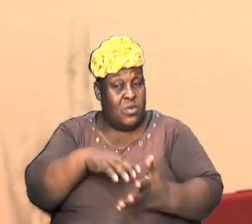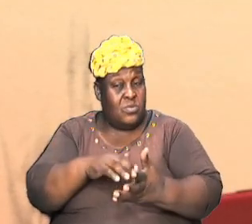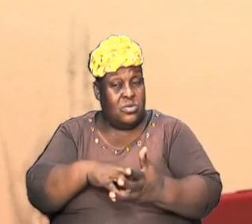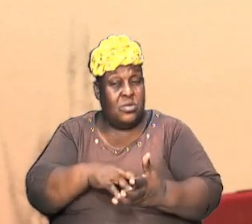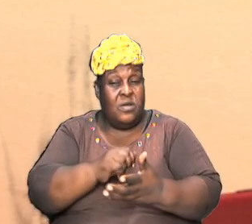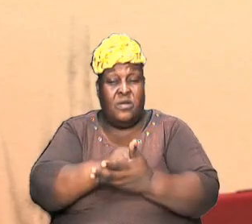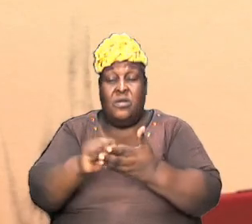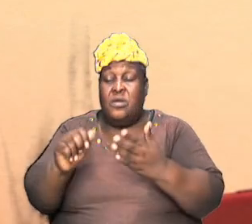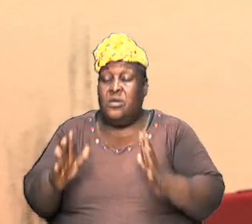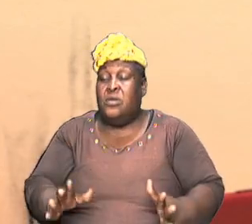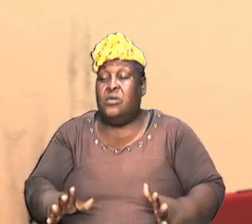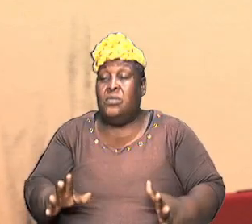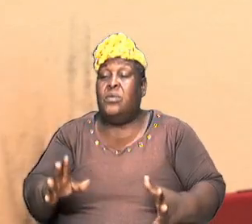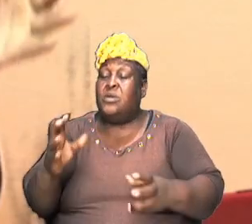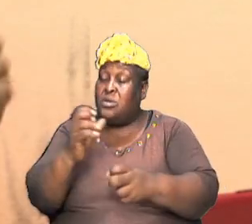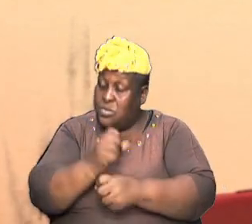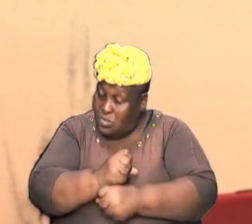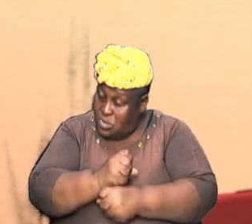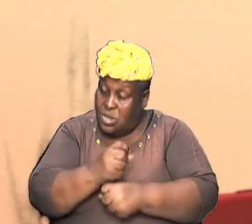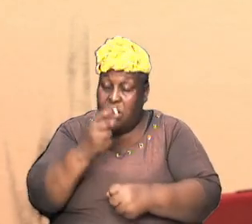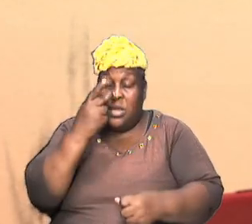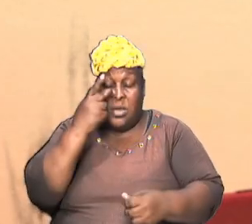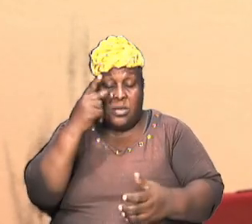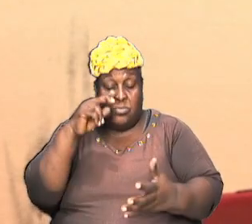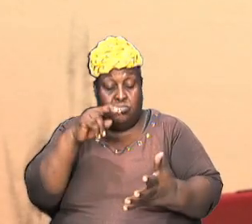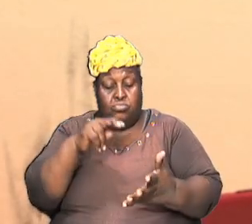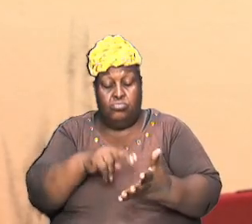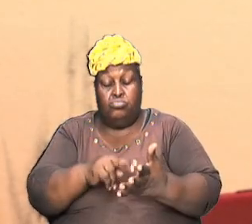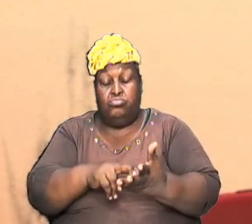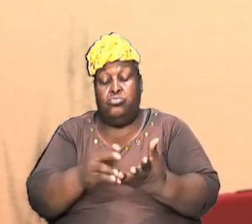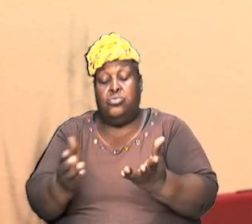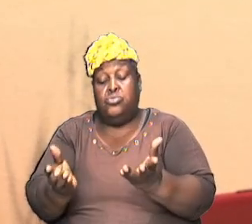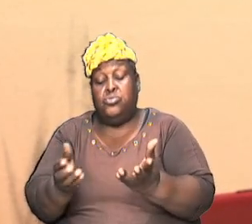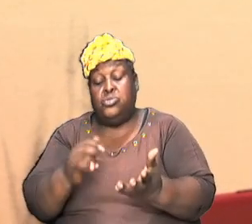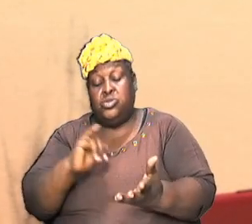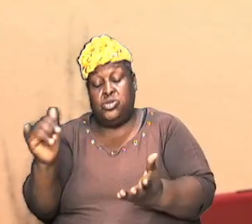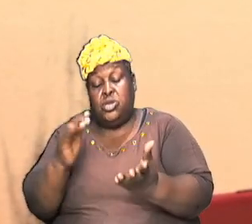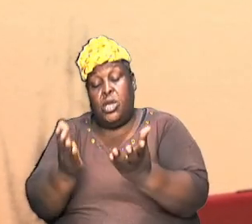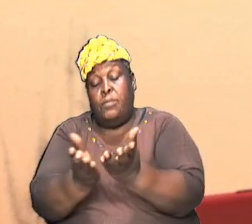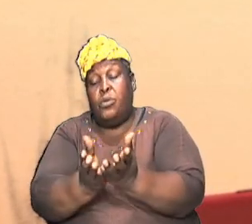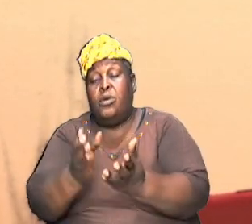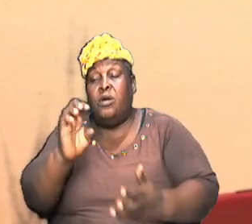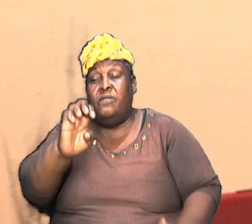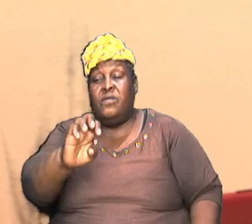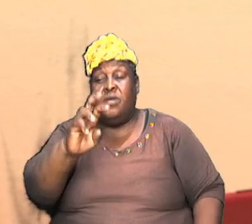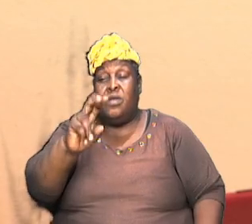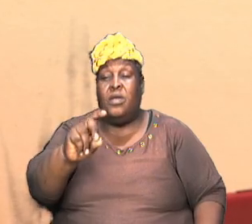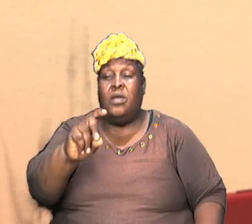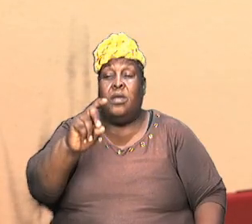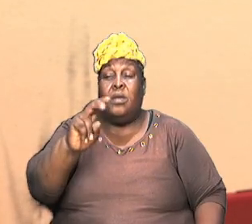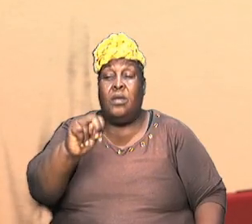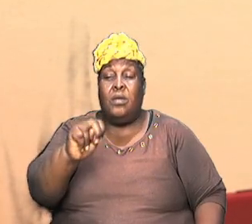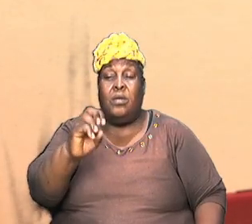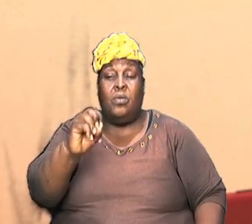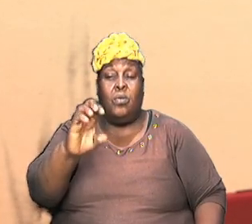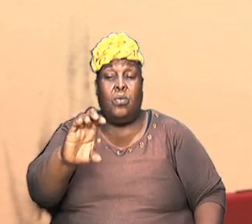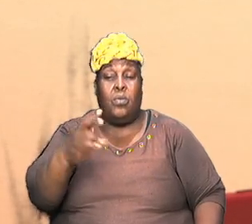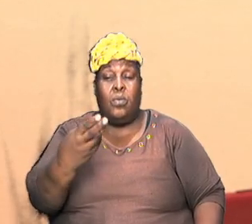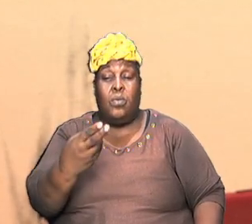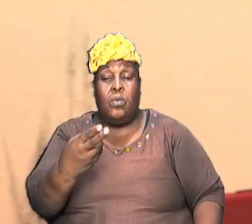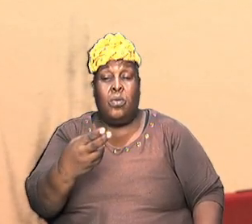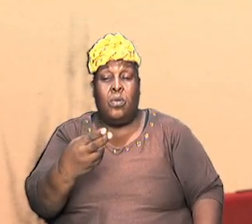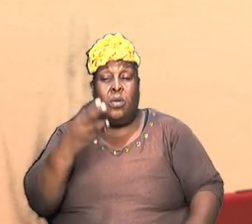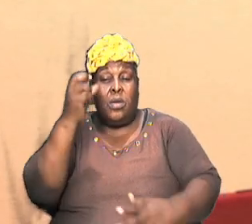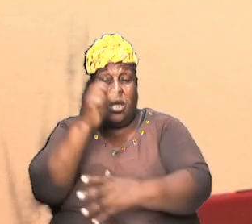take a look in the same book of Enoch and we will see that Abraham had to